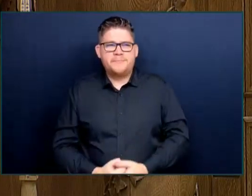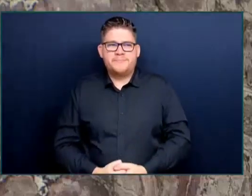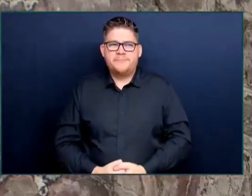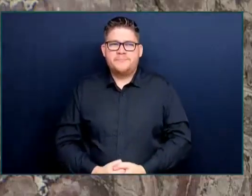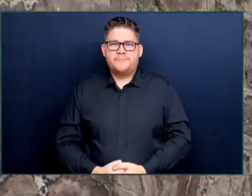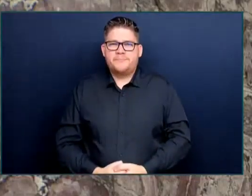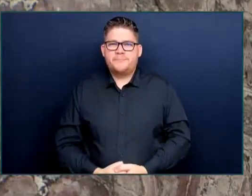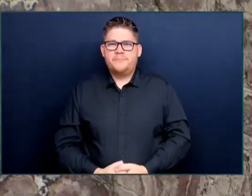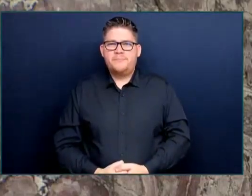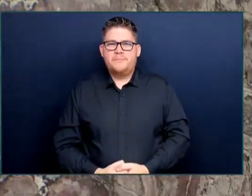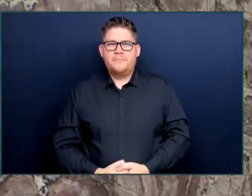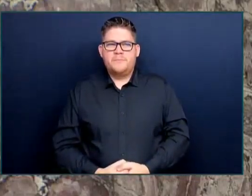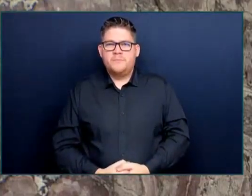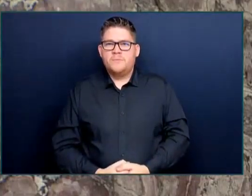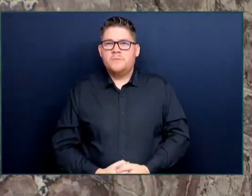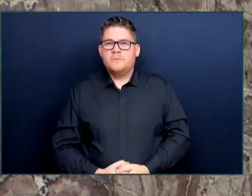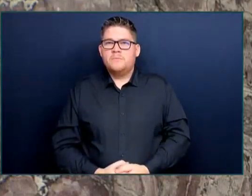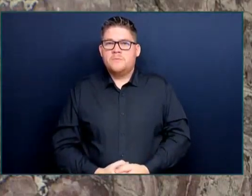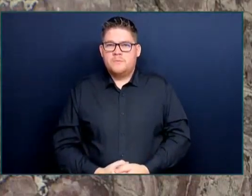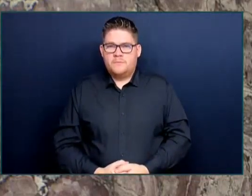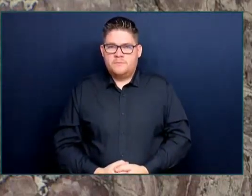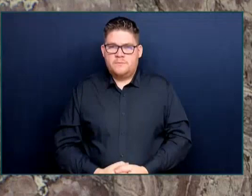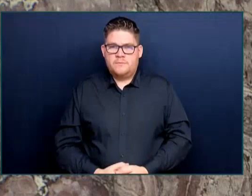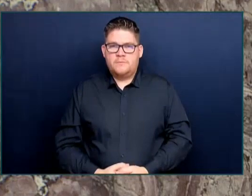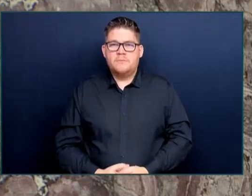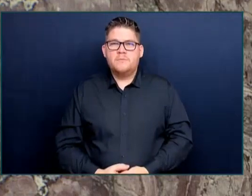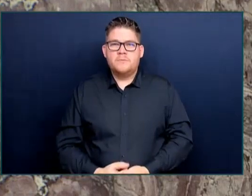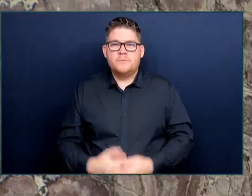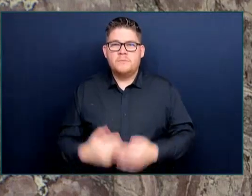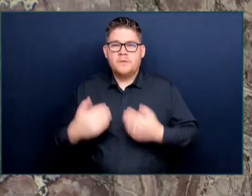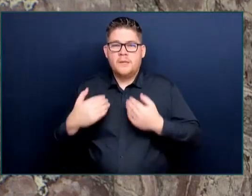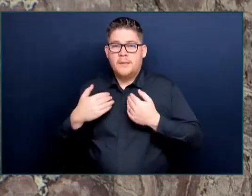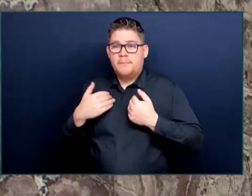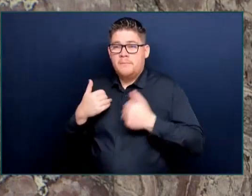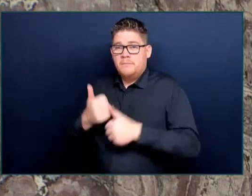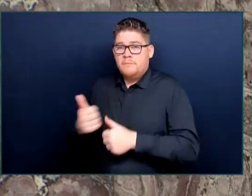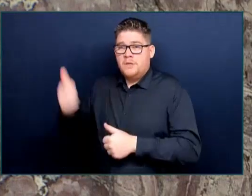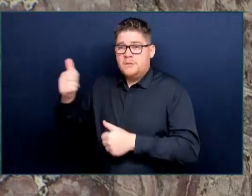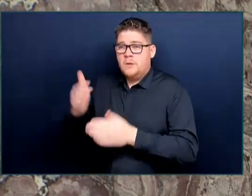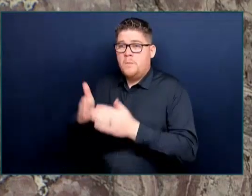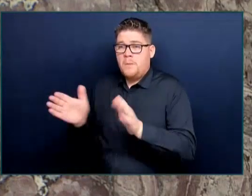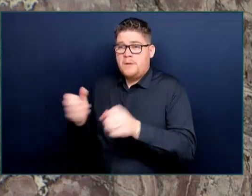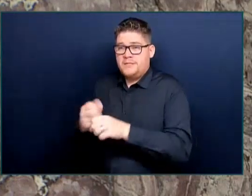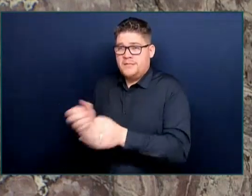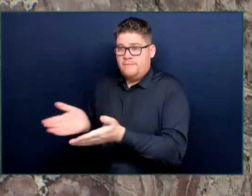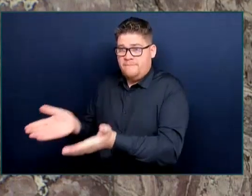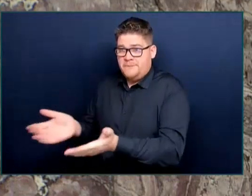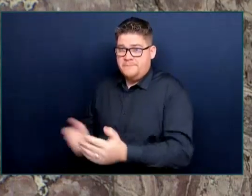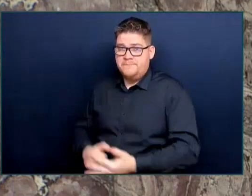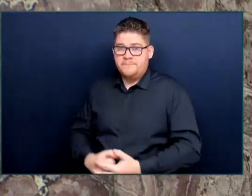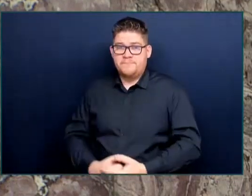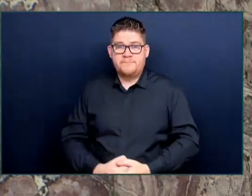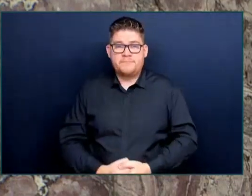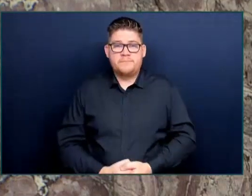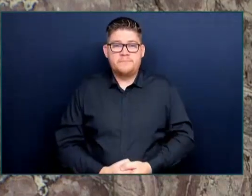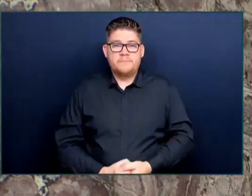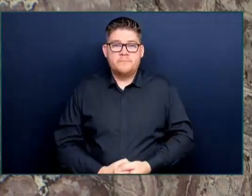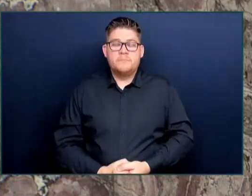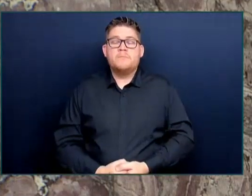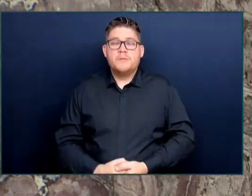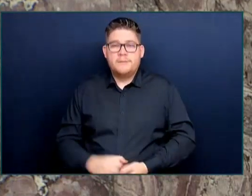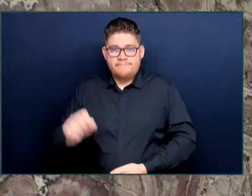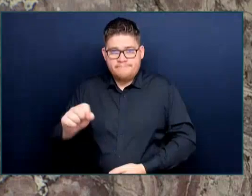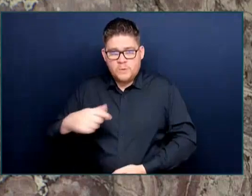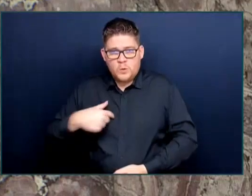I'd like to remind that member that hiring 270 new RCMP officers that will